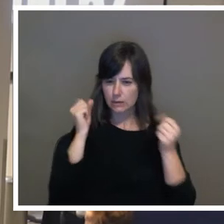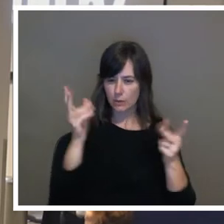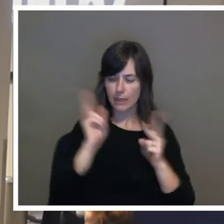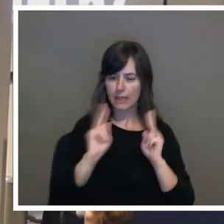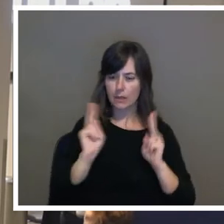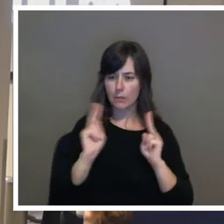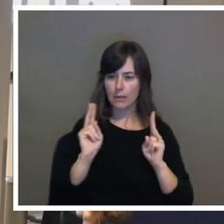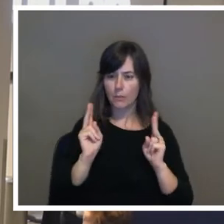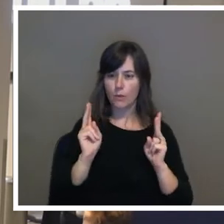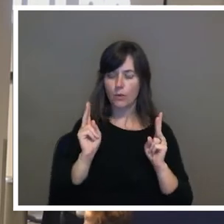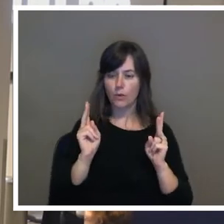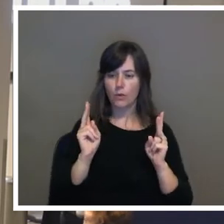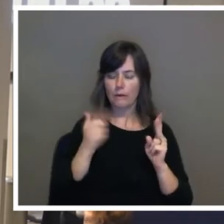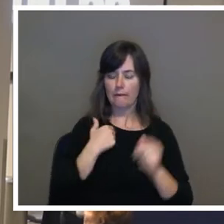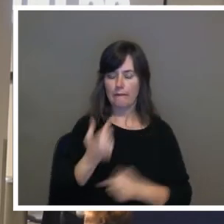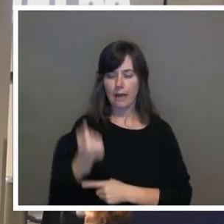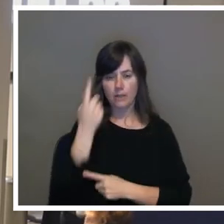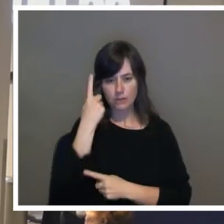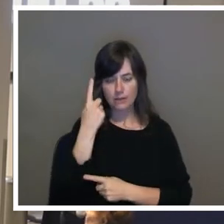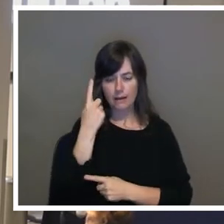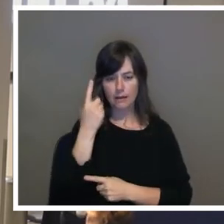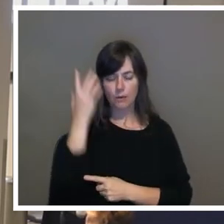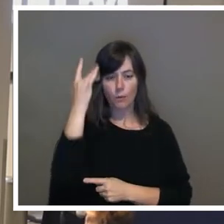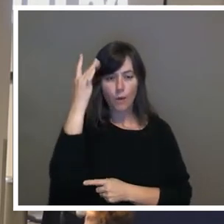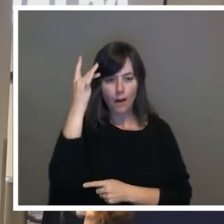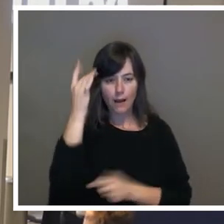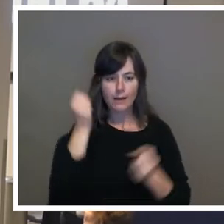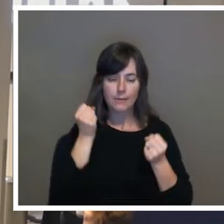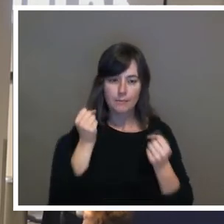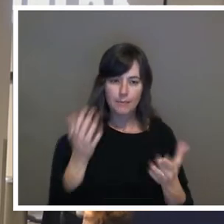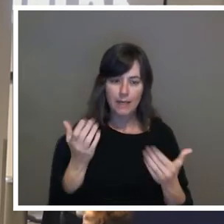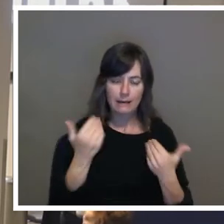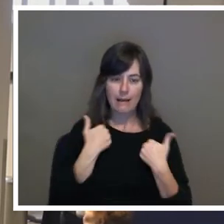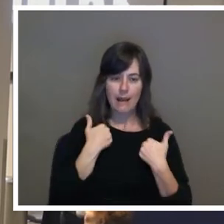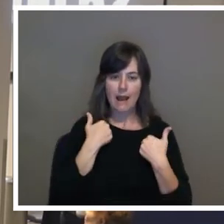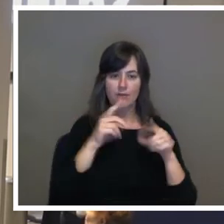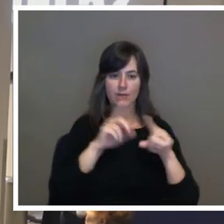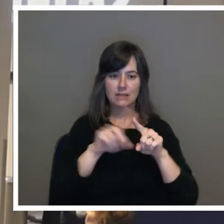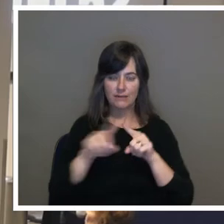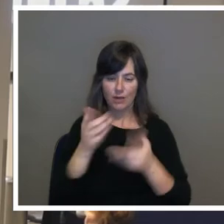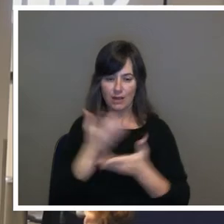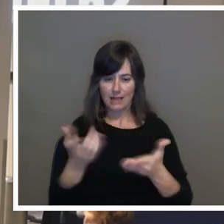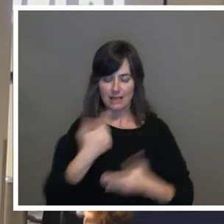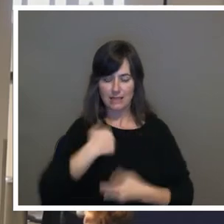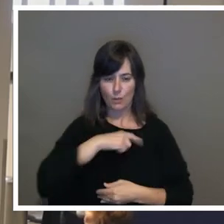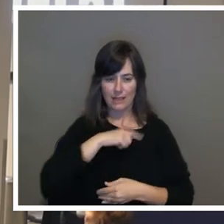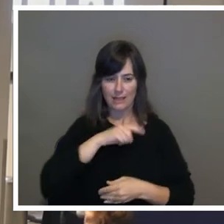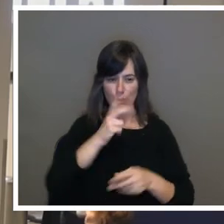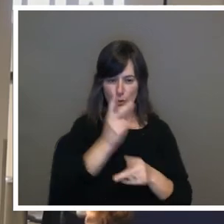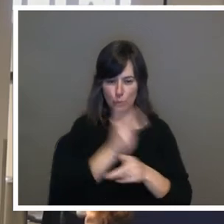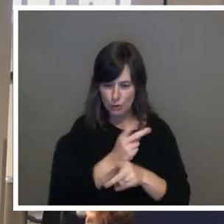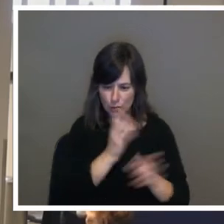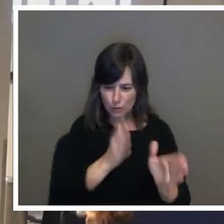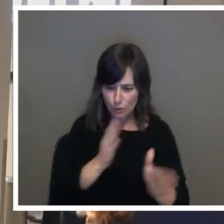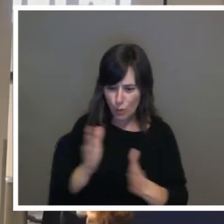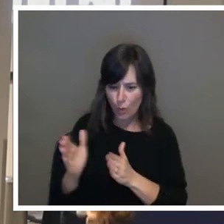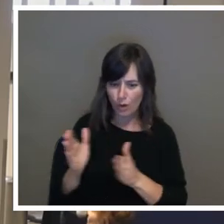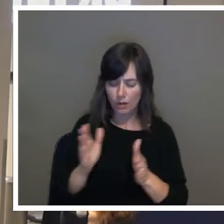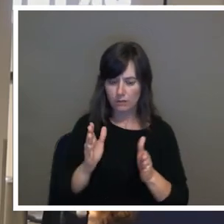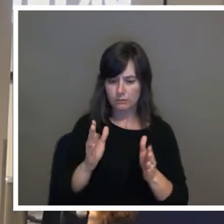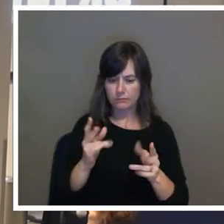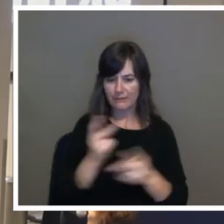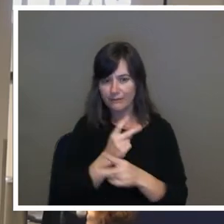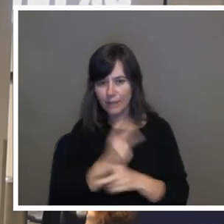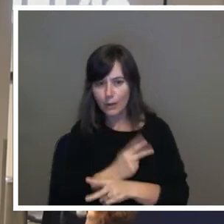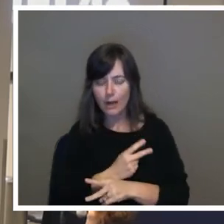I understand because a lot of us have things that we need to sort through. But